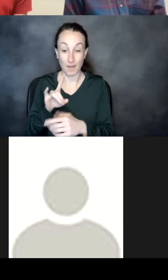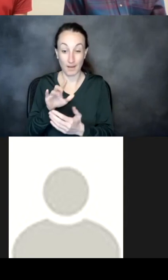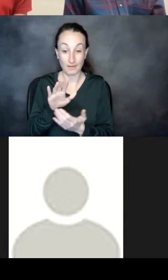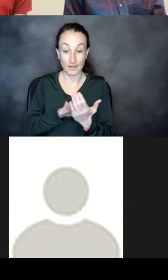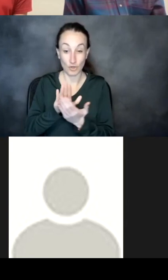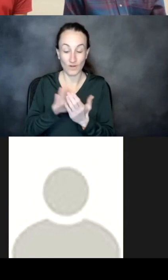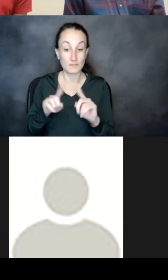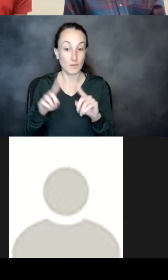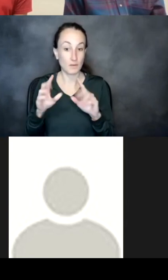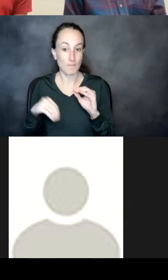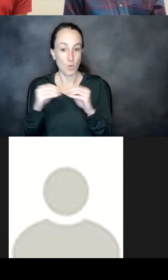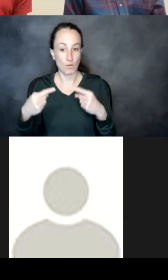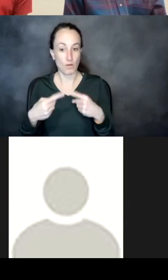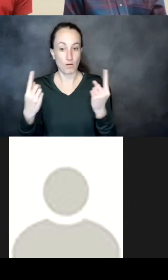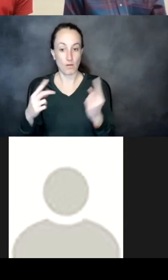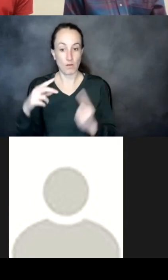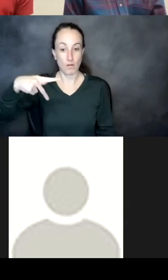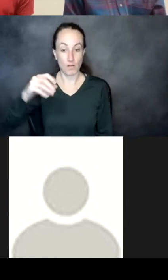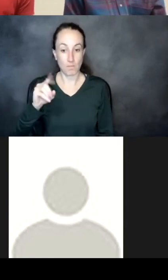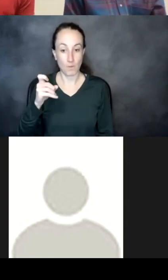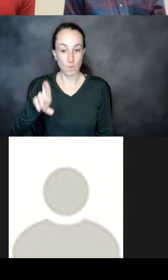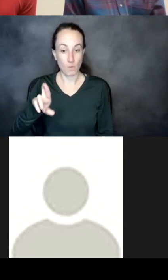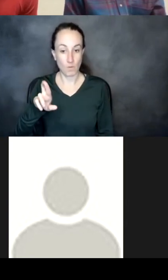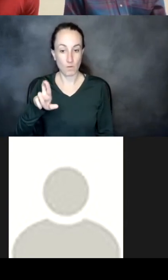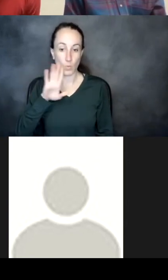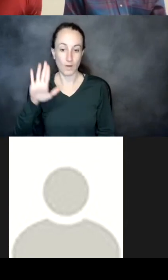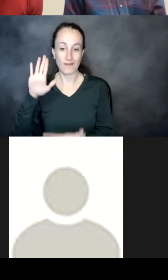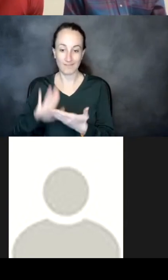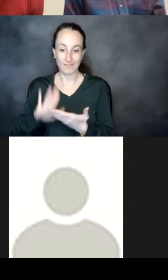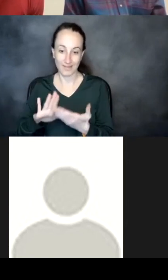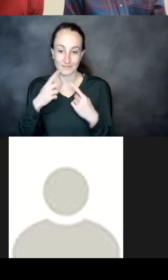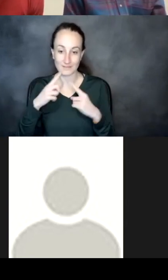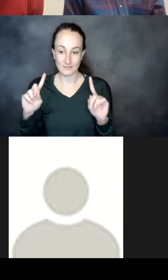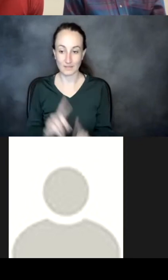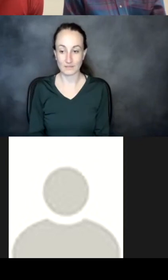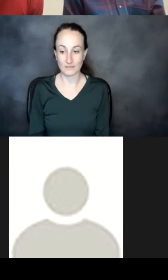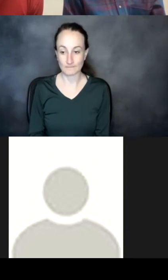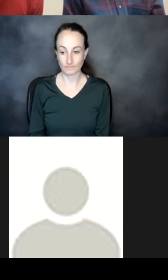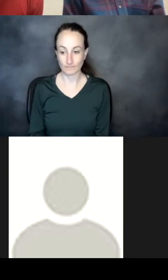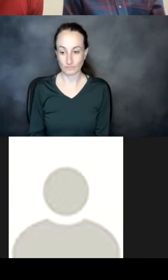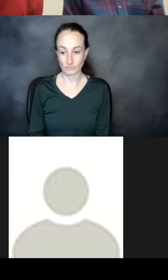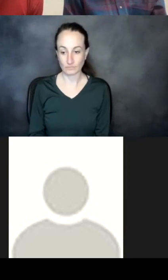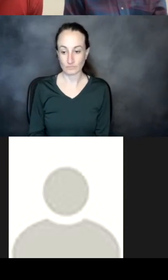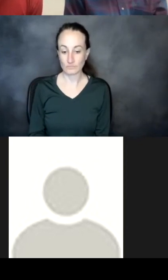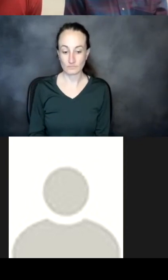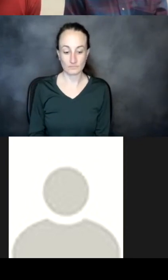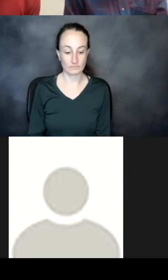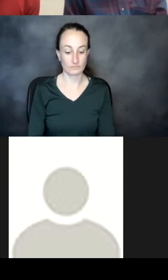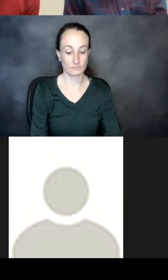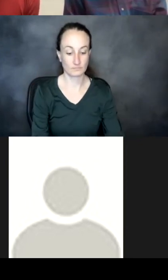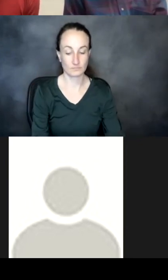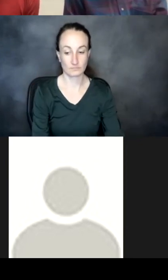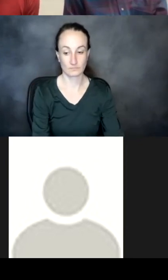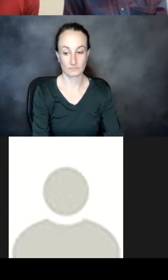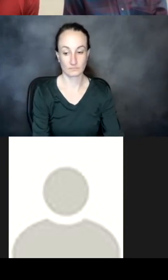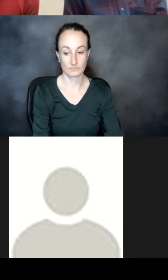would uh have uh less success rate and let's see do we just use the